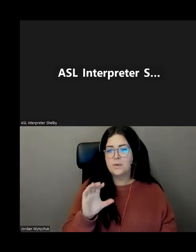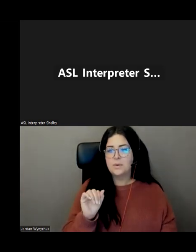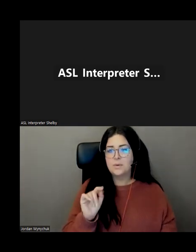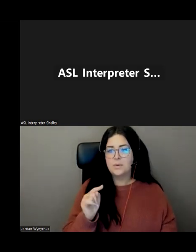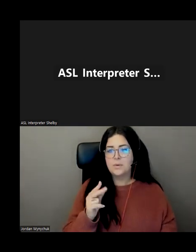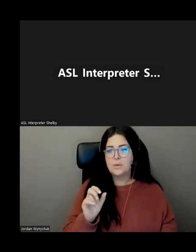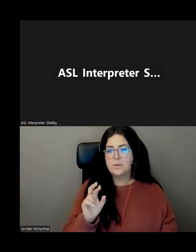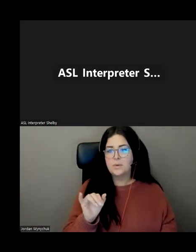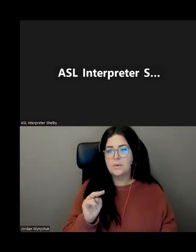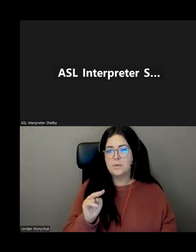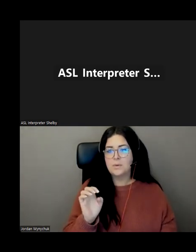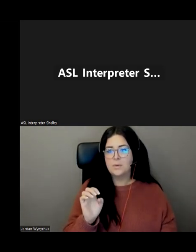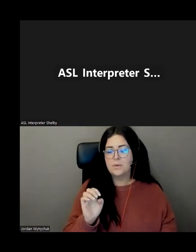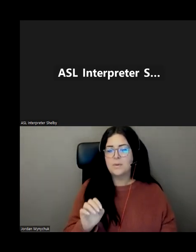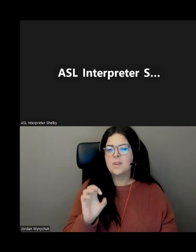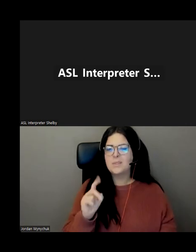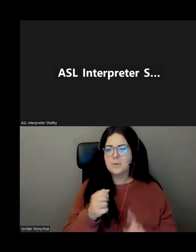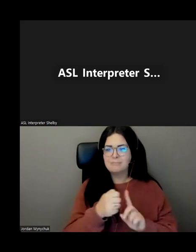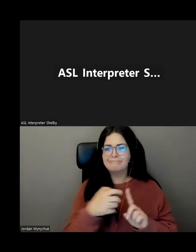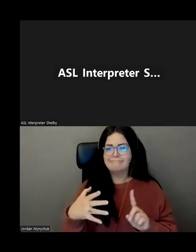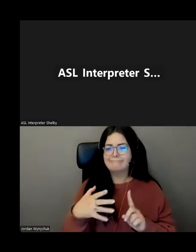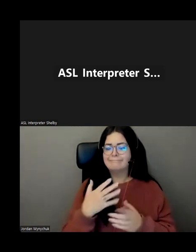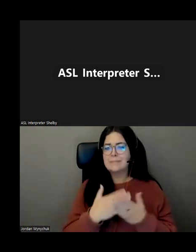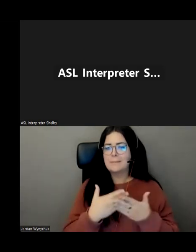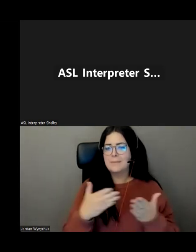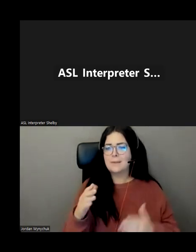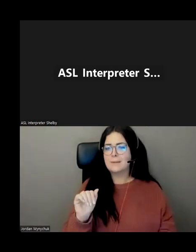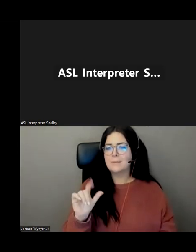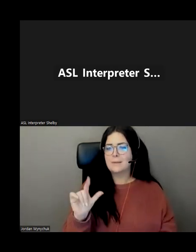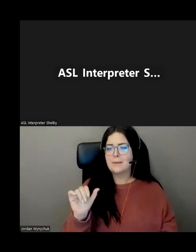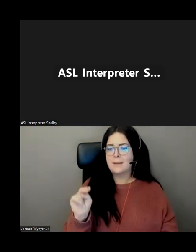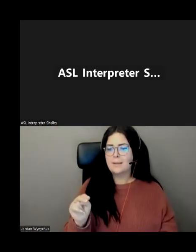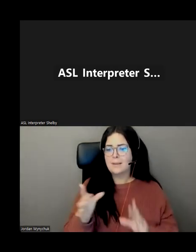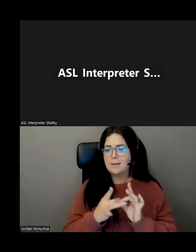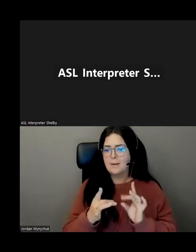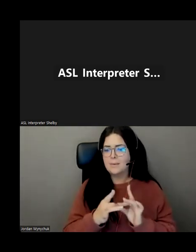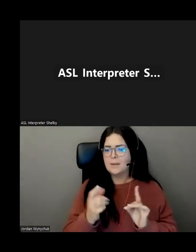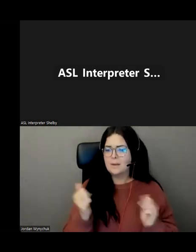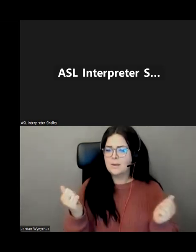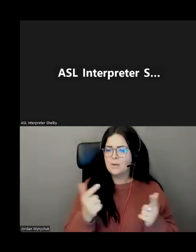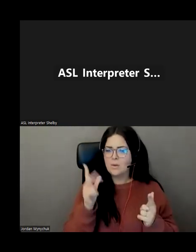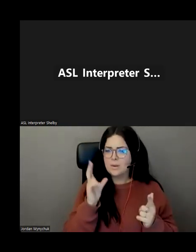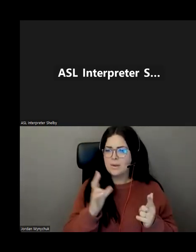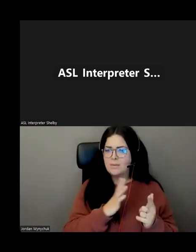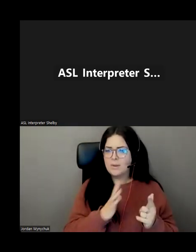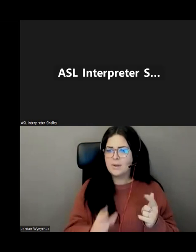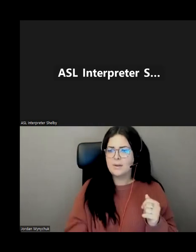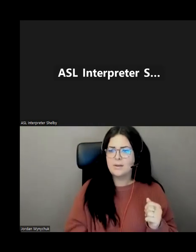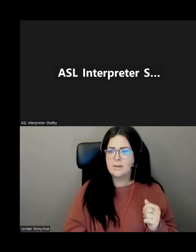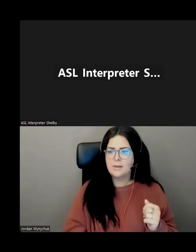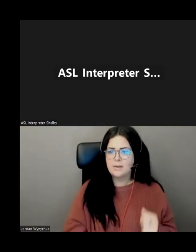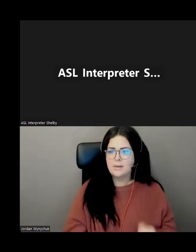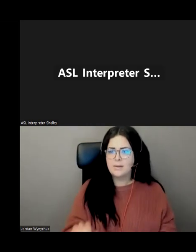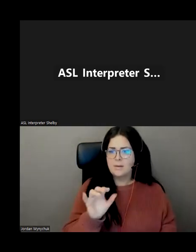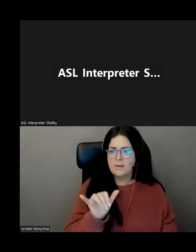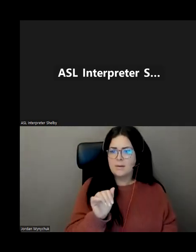uh alan alan spoke about can everybody hear me okay hi catherine yes we're getting